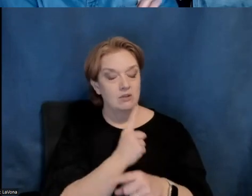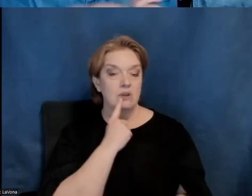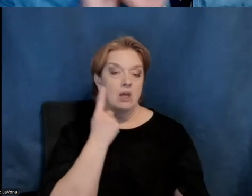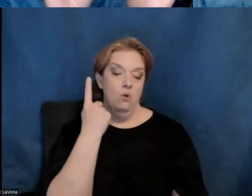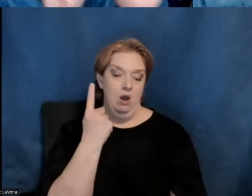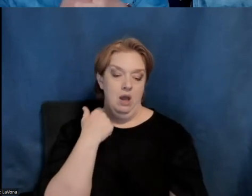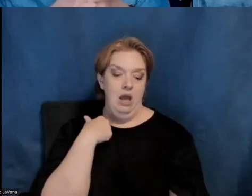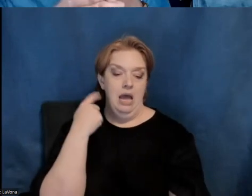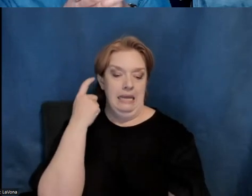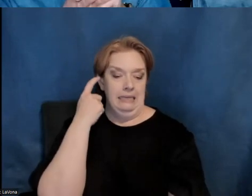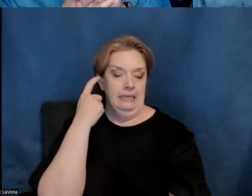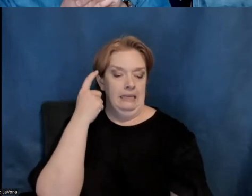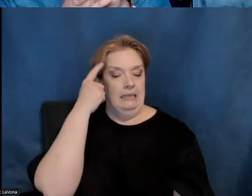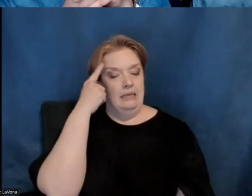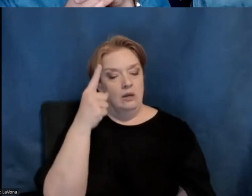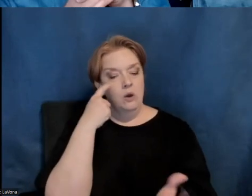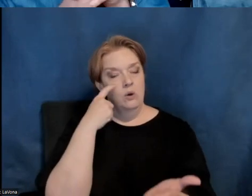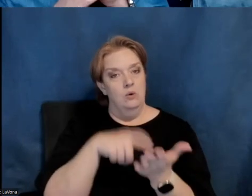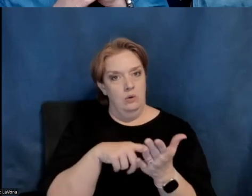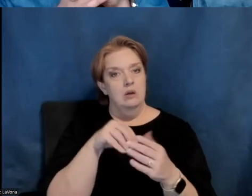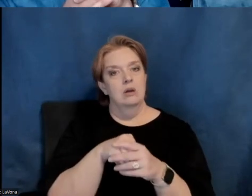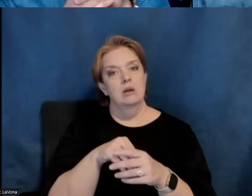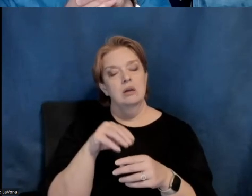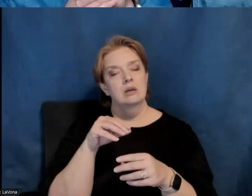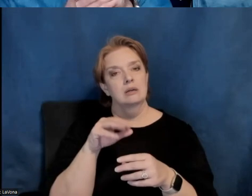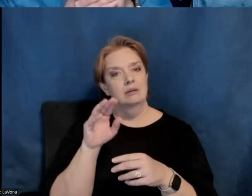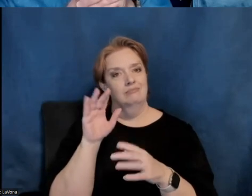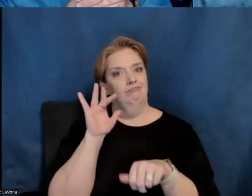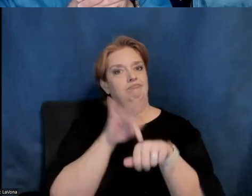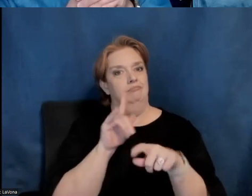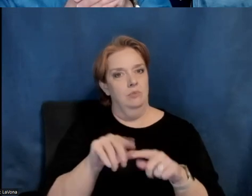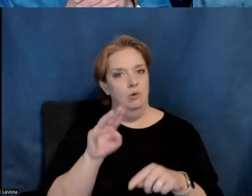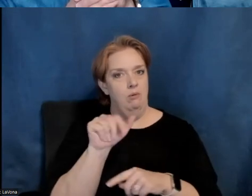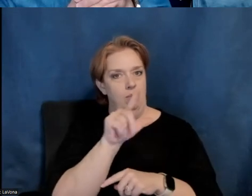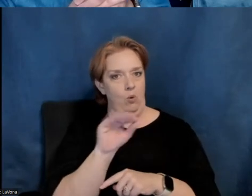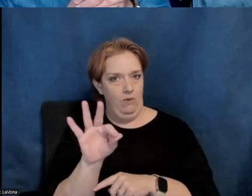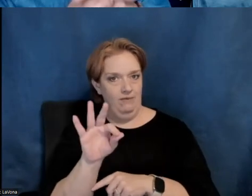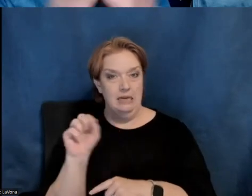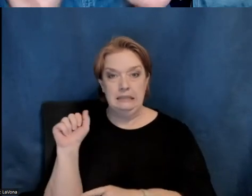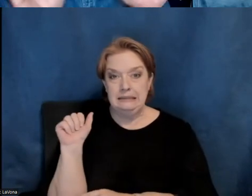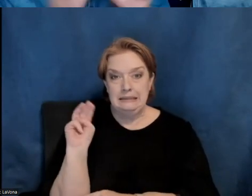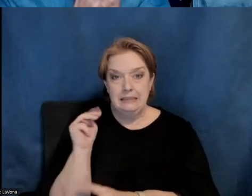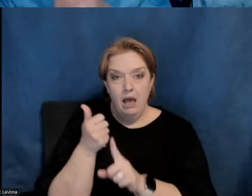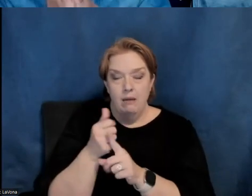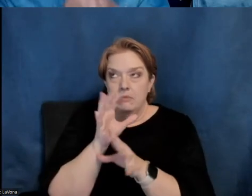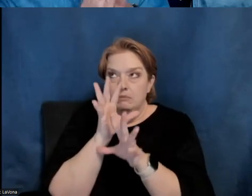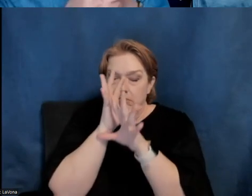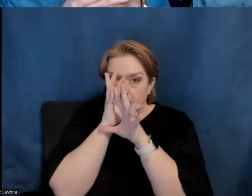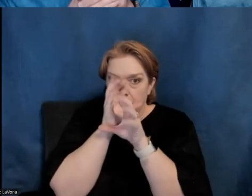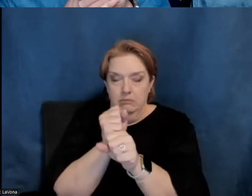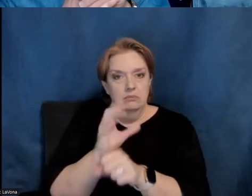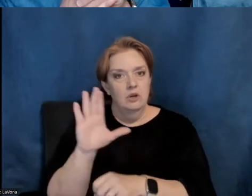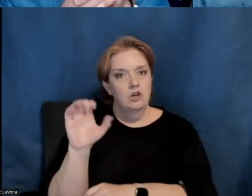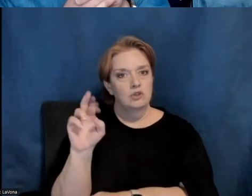that, that I think you see it, in the Maloof, in a visit to the Maloof, Sam was, uh, Sam loved ceramics and collect a lot of